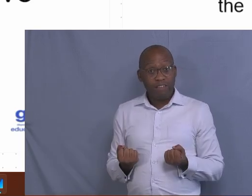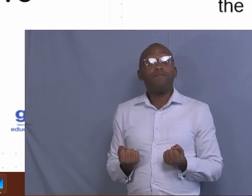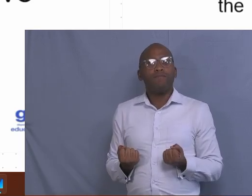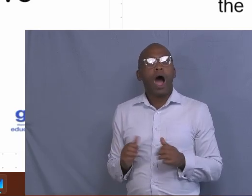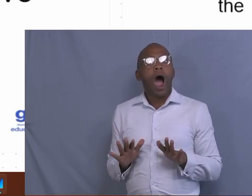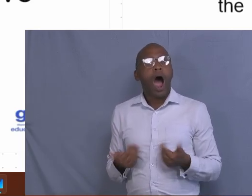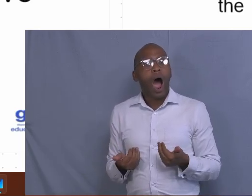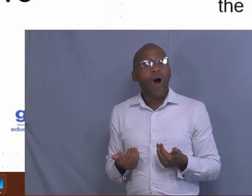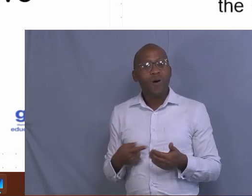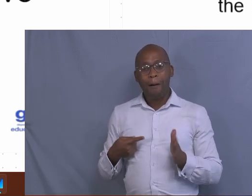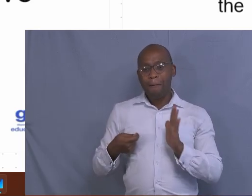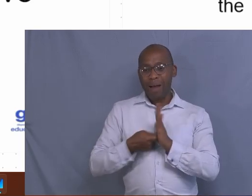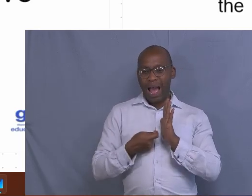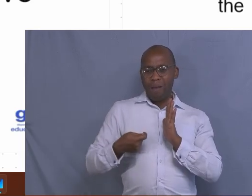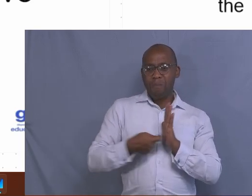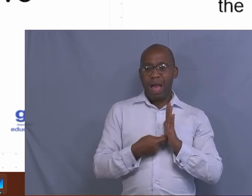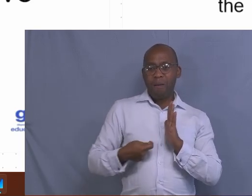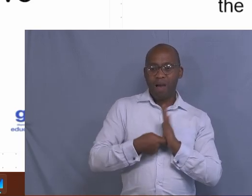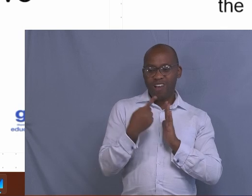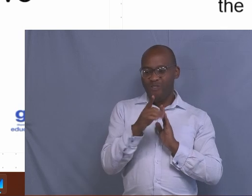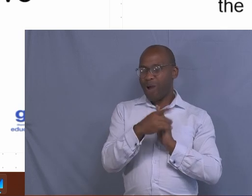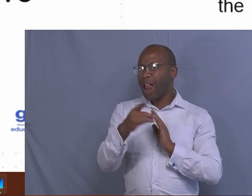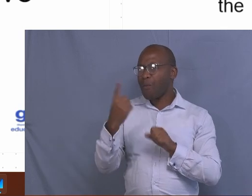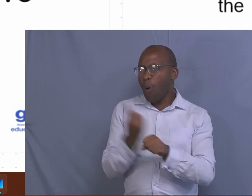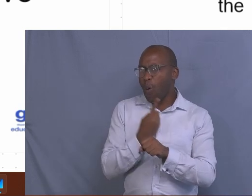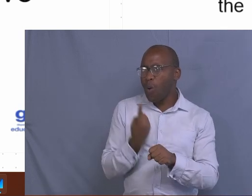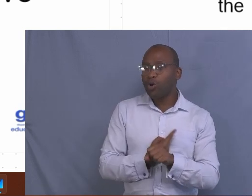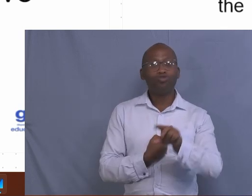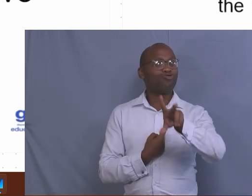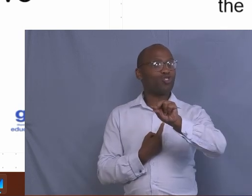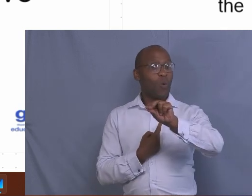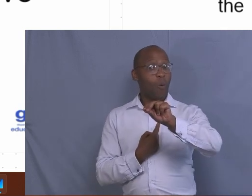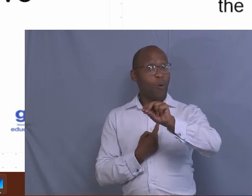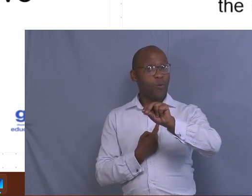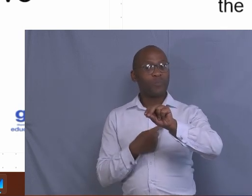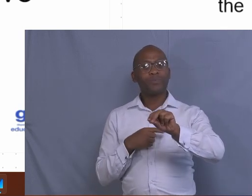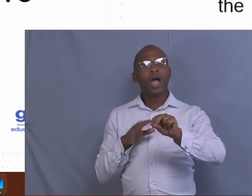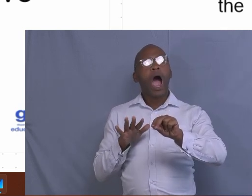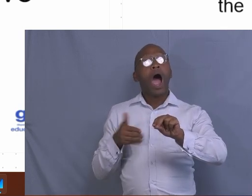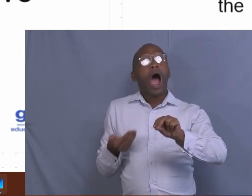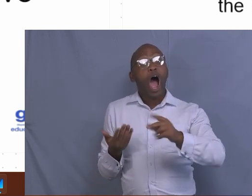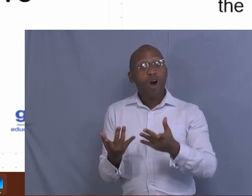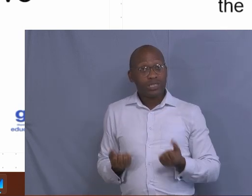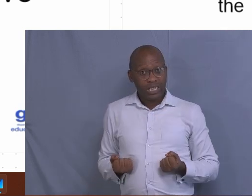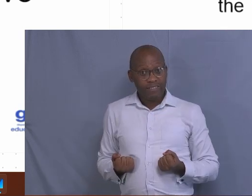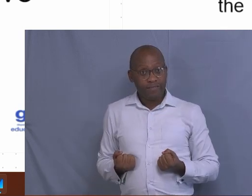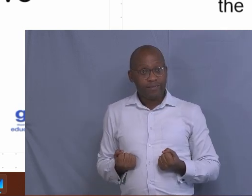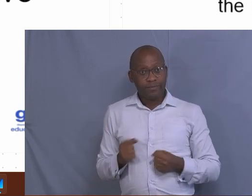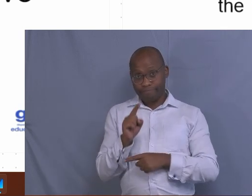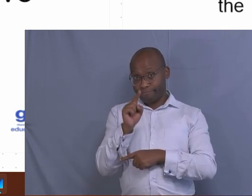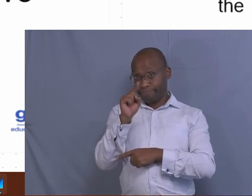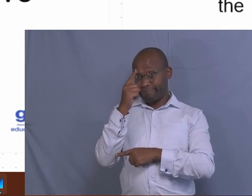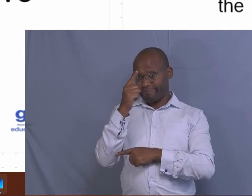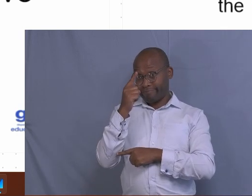for planning kems allows the farmer, allows the rotational of crop production, the one that we